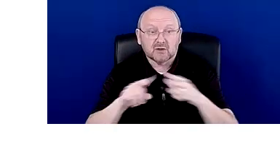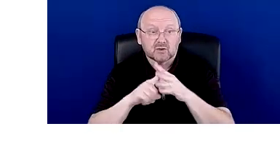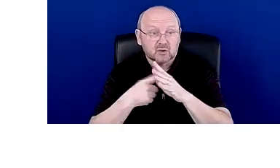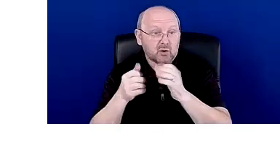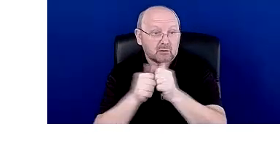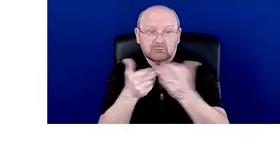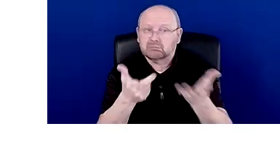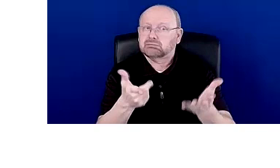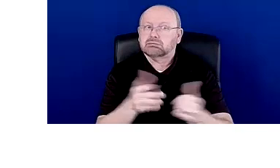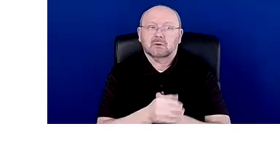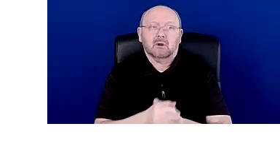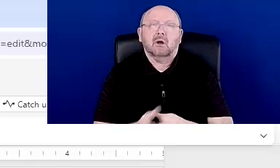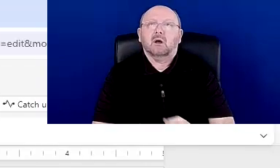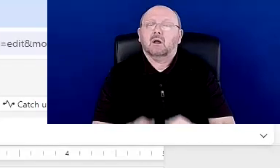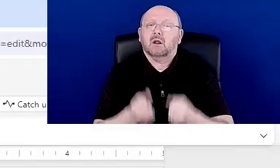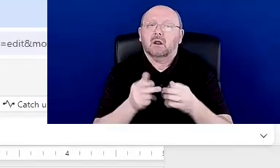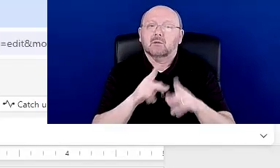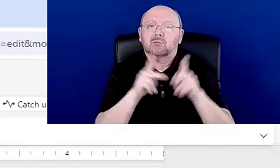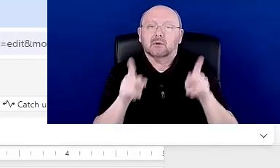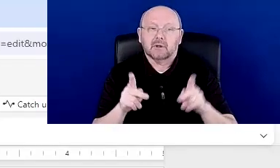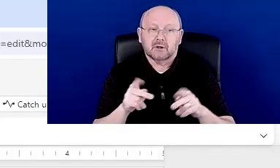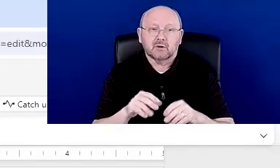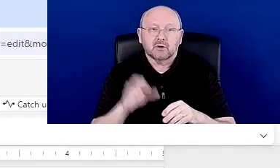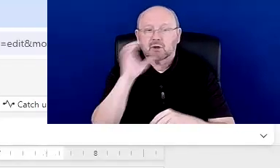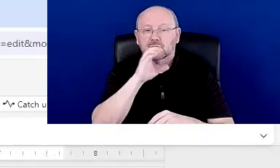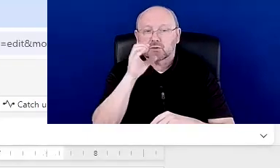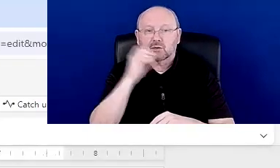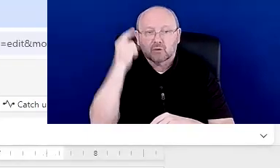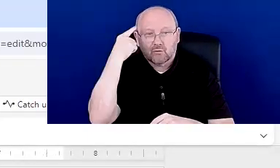lot of places that you can look for OER.